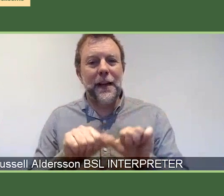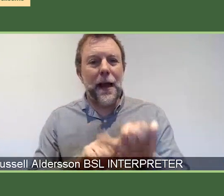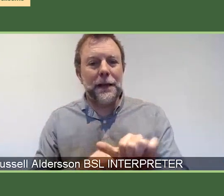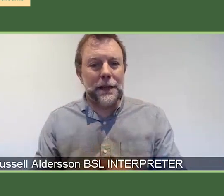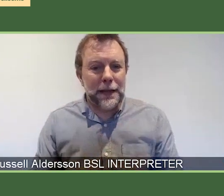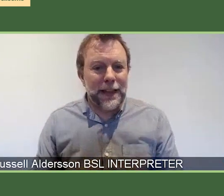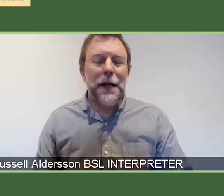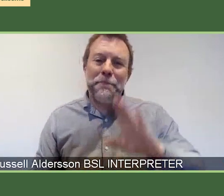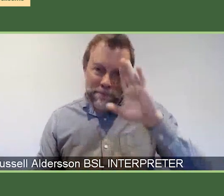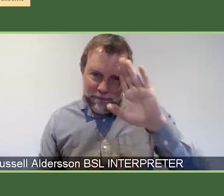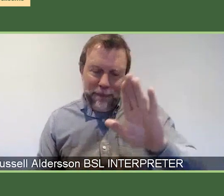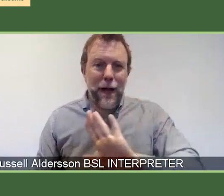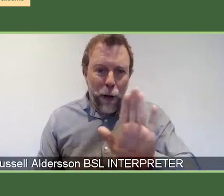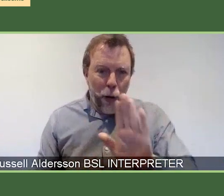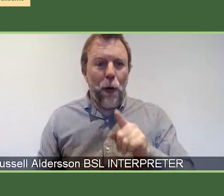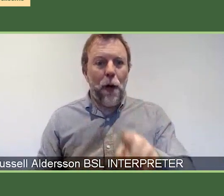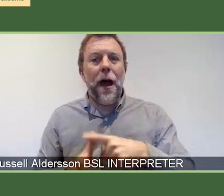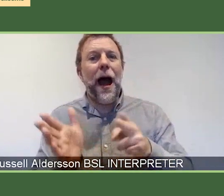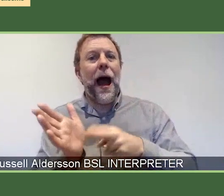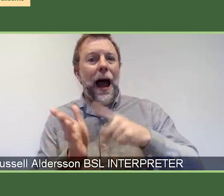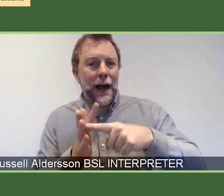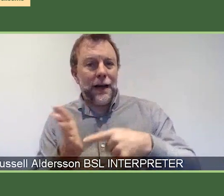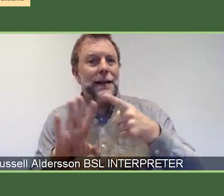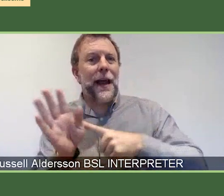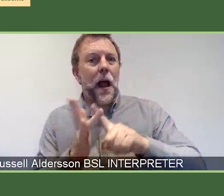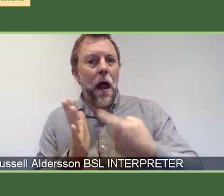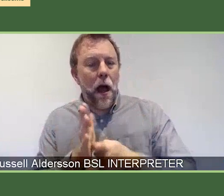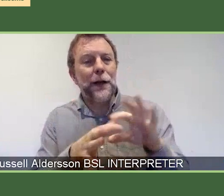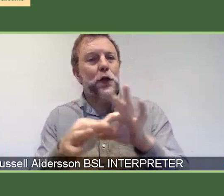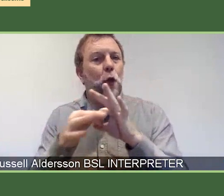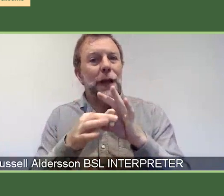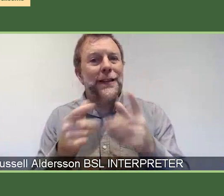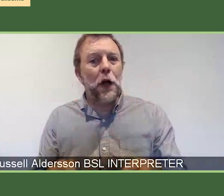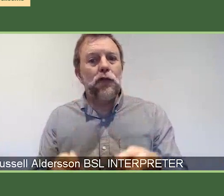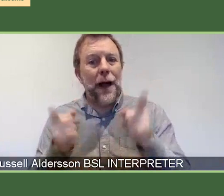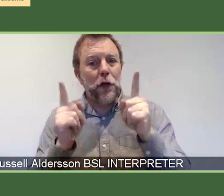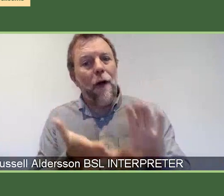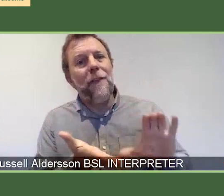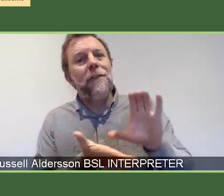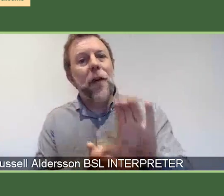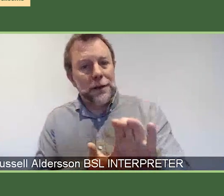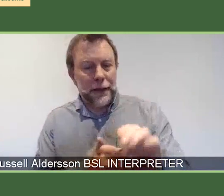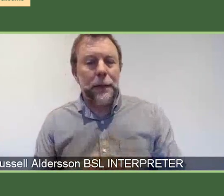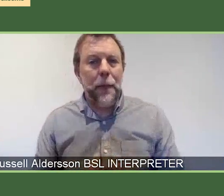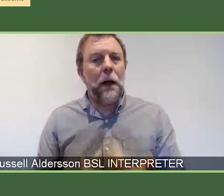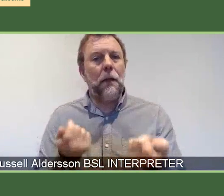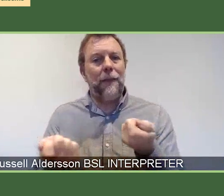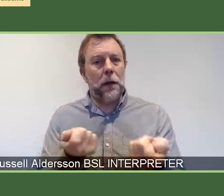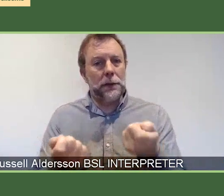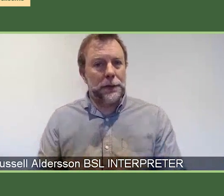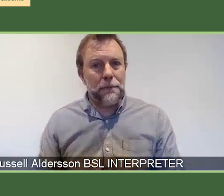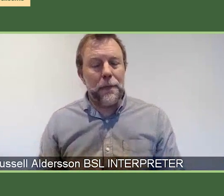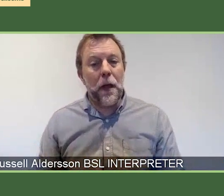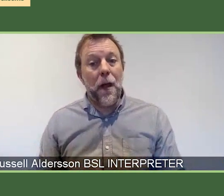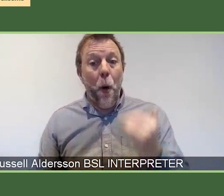Hi, David. Thanks very much. Hi, I'm Anne Taylor. I'm associate director, funding operations and governance. I'm a white